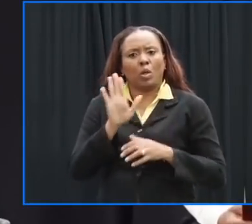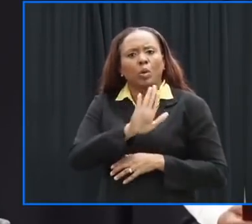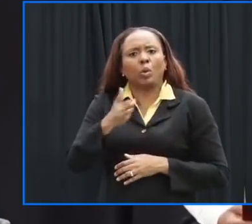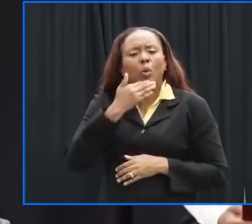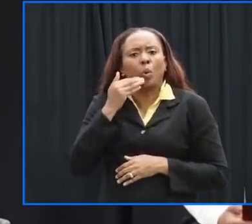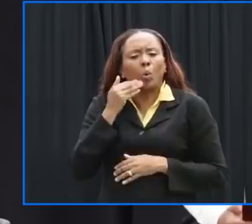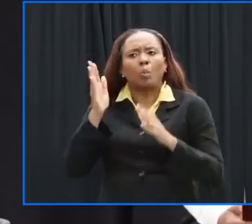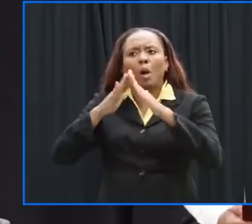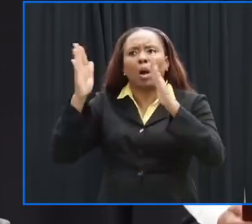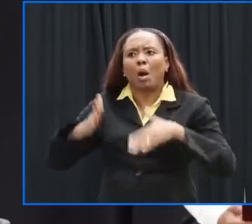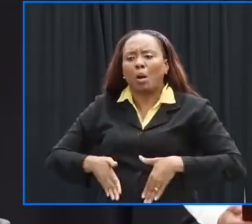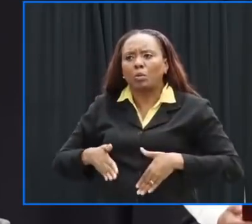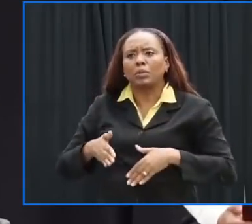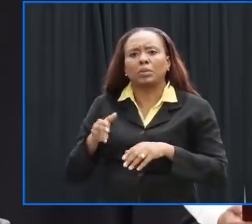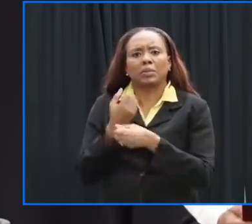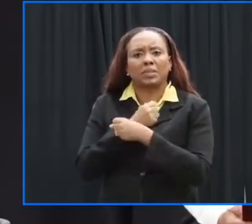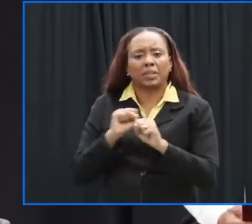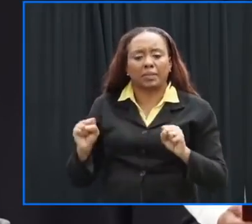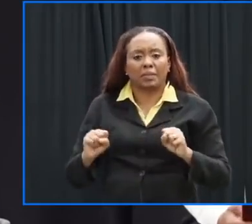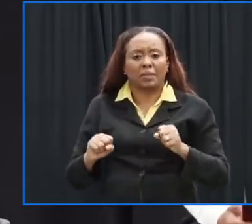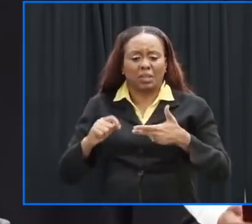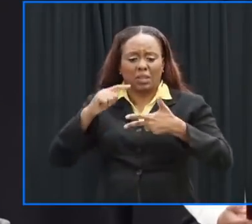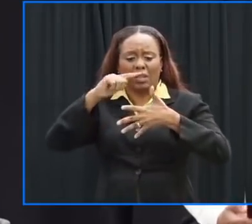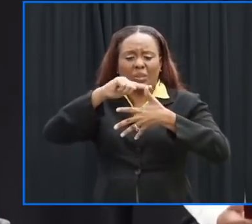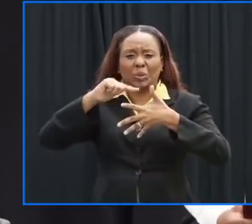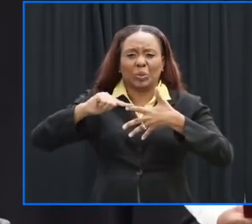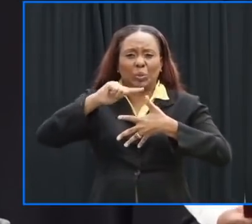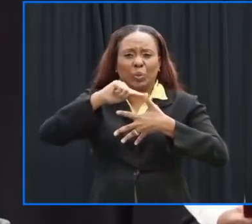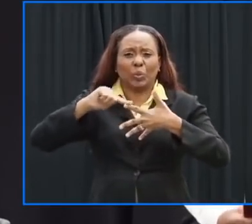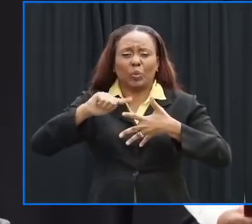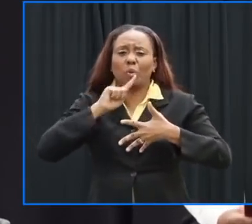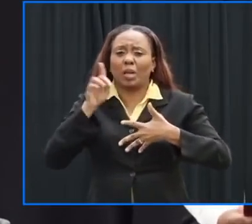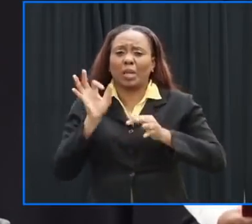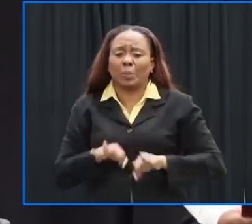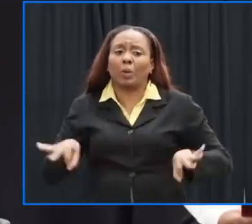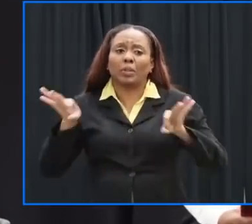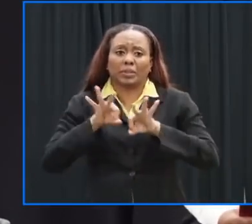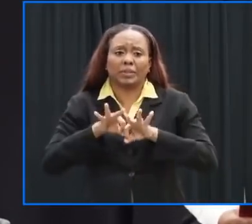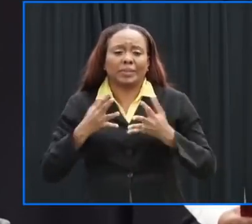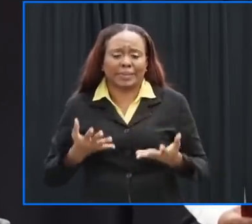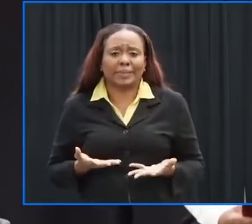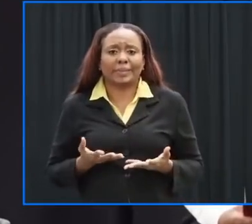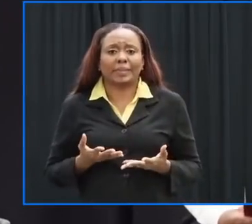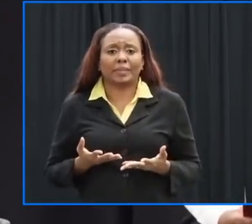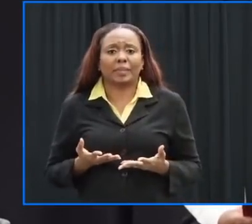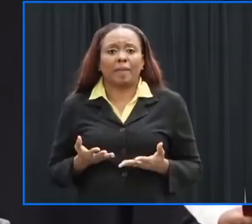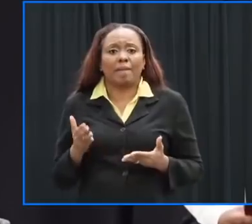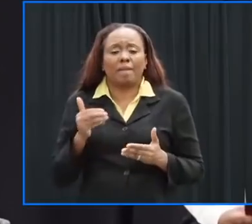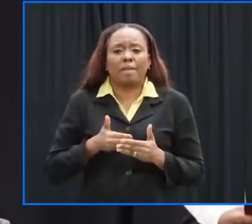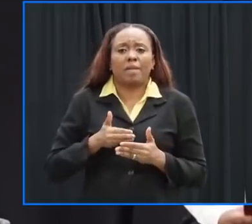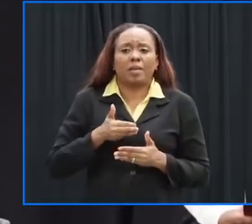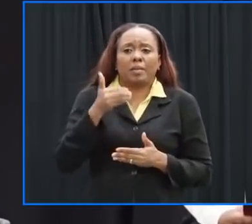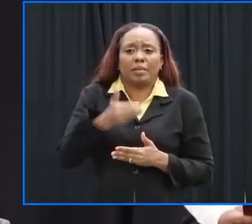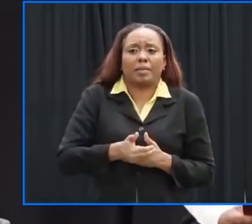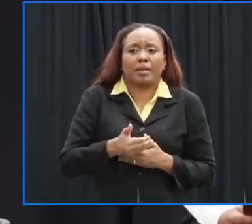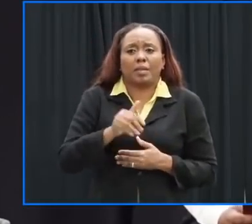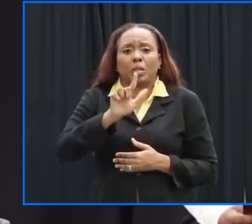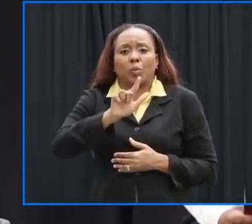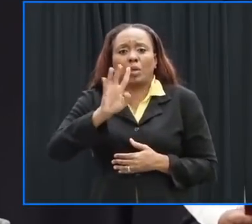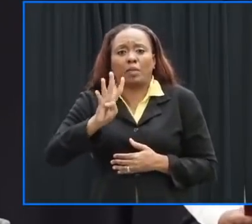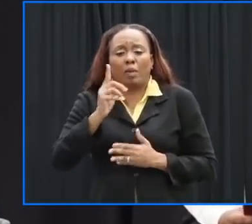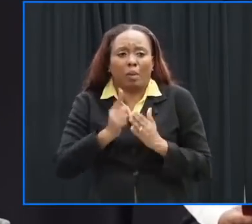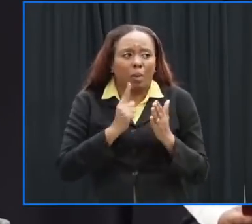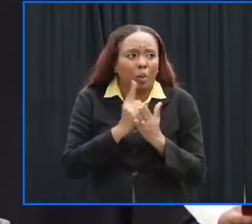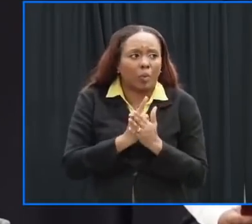if those are our two primary objectives then all decision making in the next 24 to 36 hours